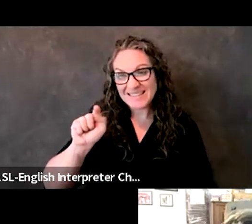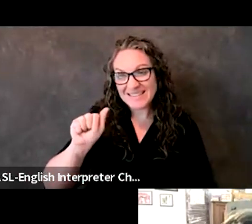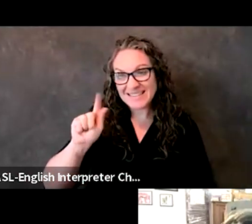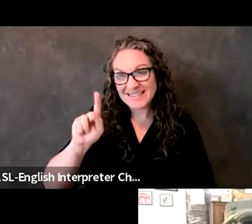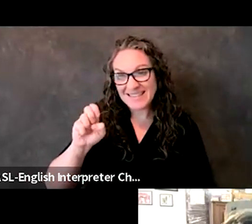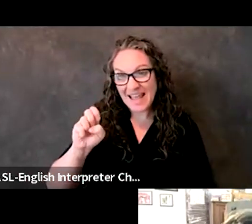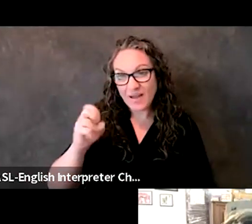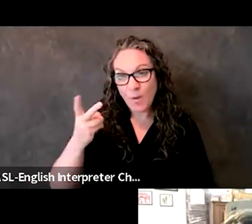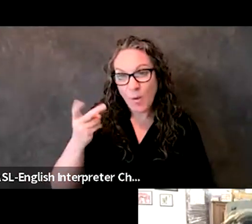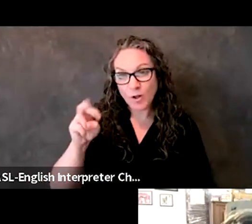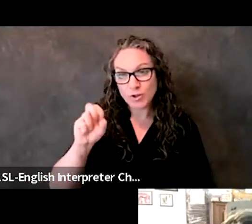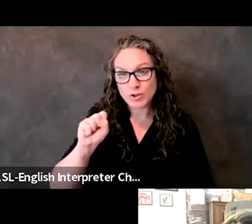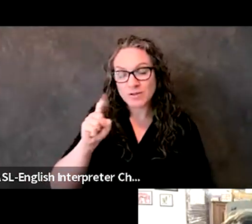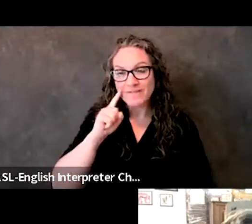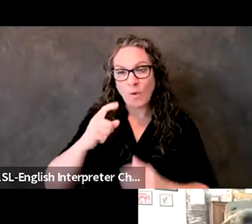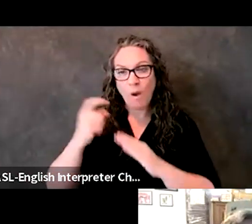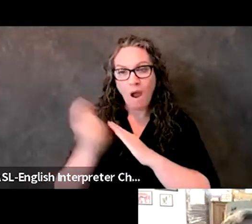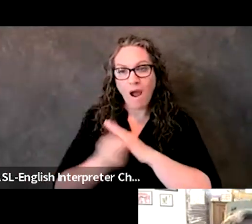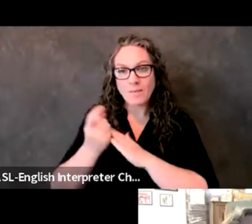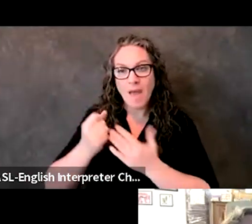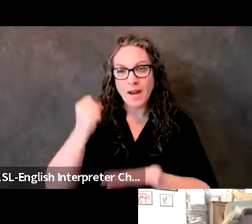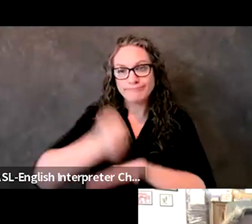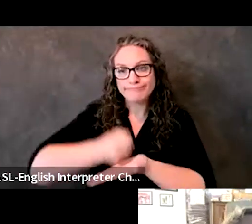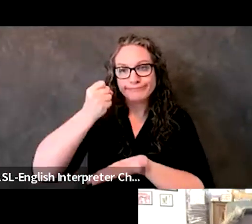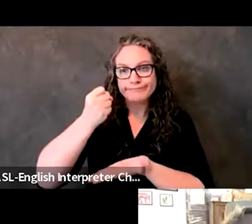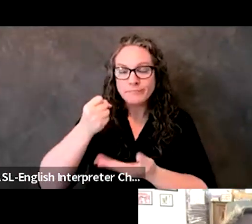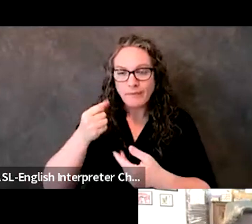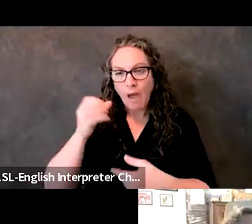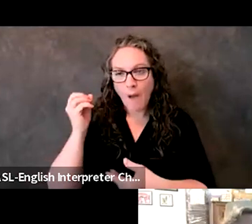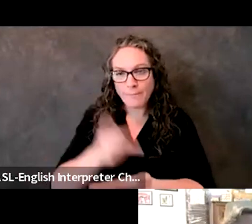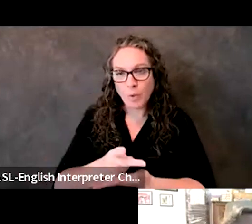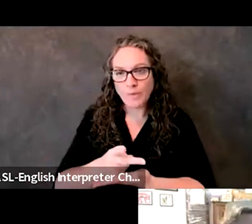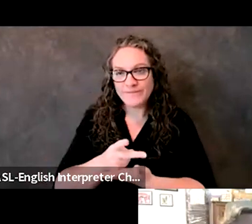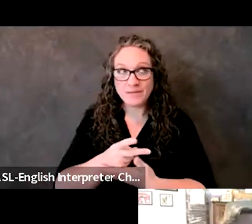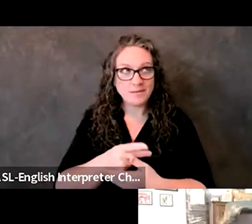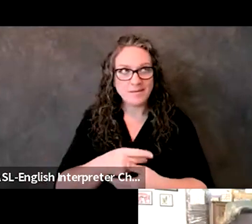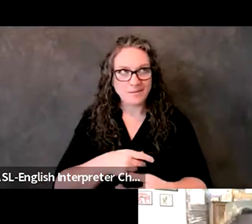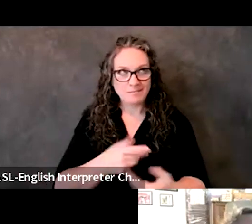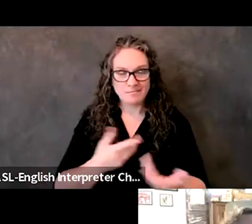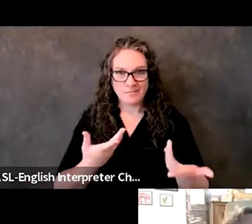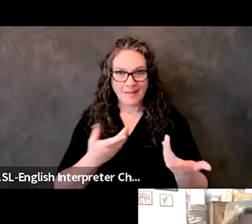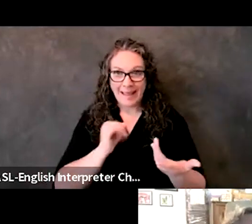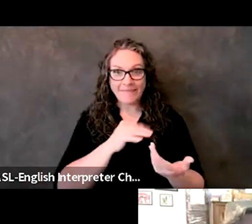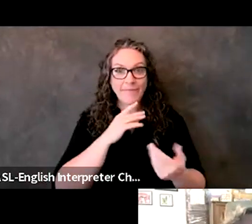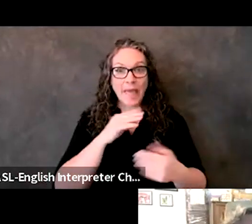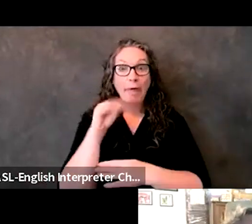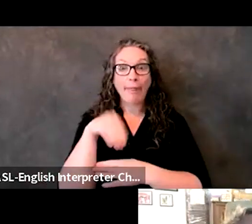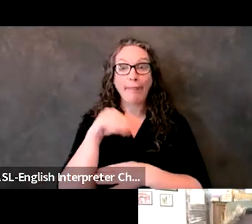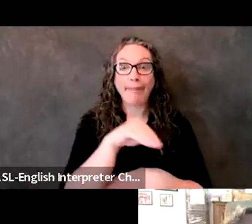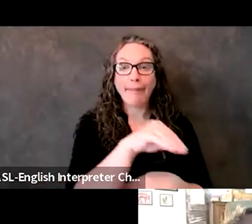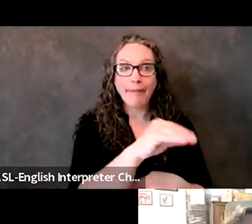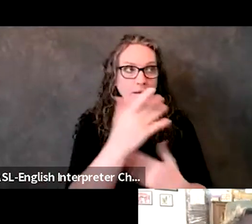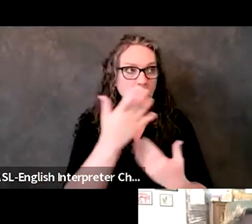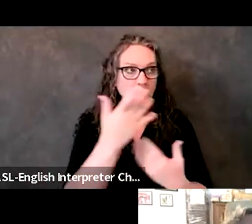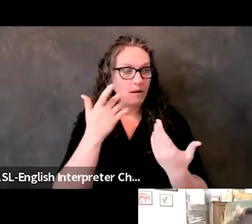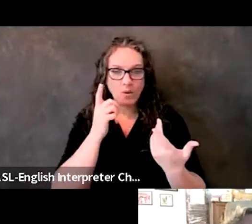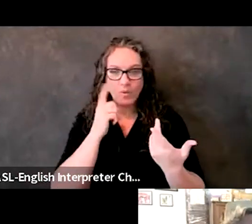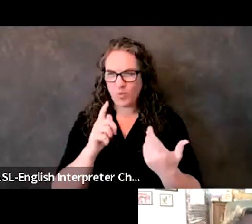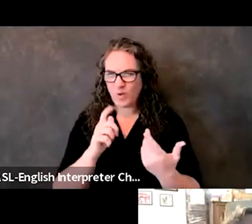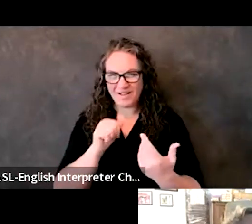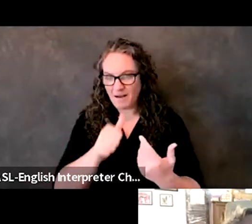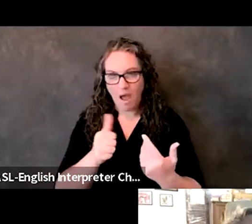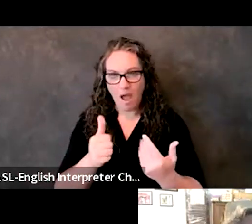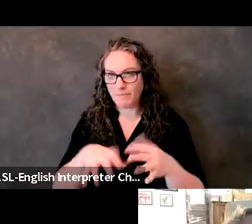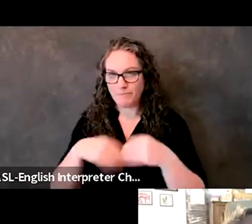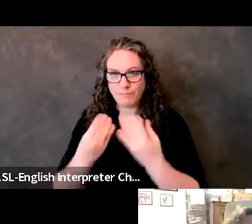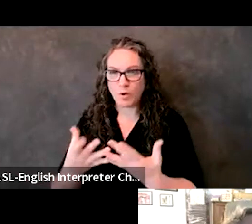nothing valuable is going to come from that. Okay. Uh, don't just pick up the phone and call them and say, Hey, Vance,